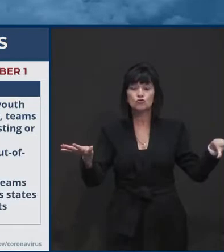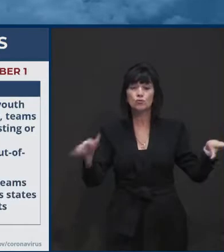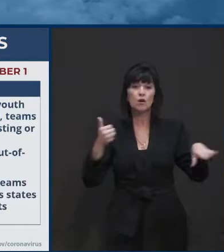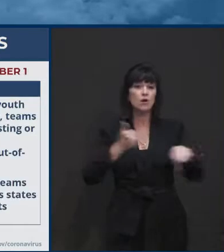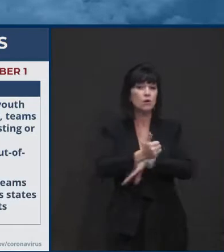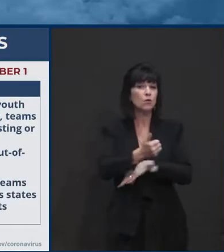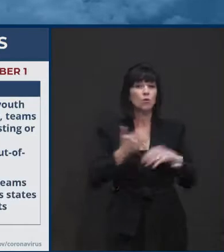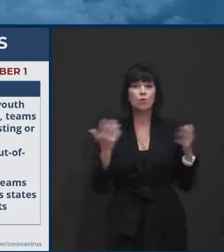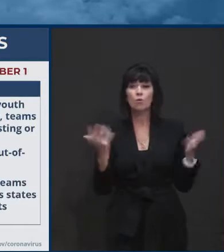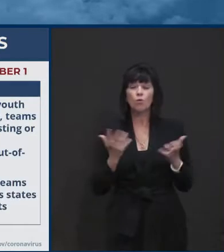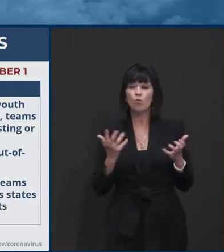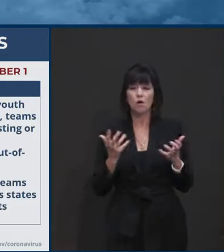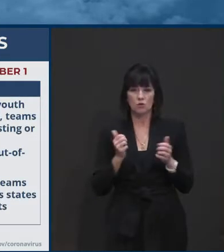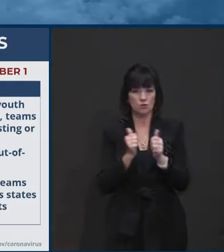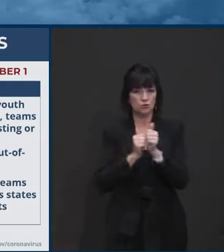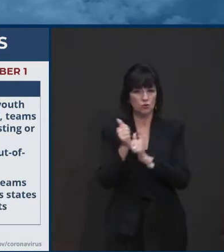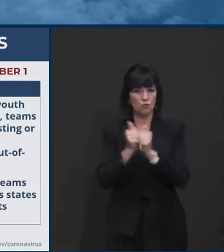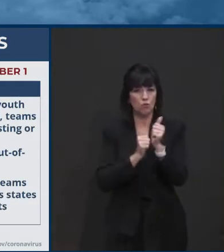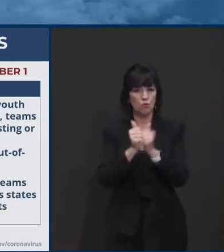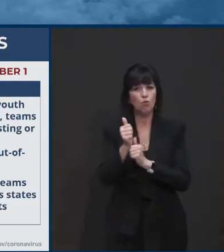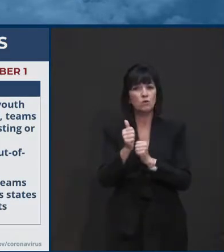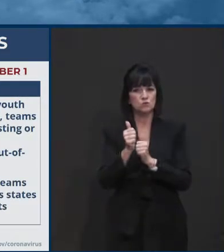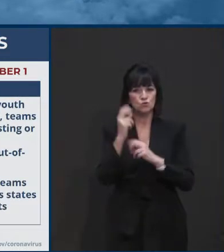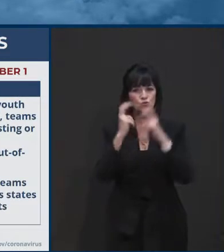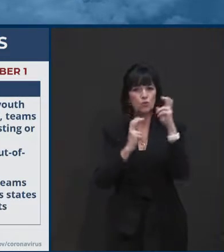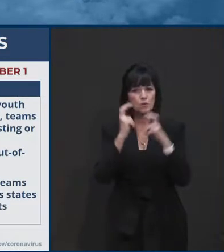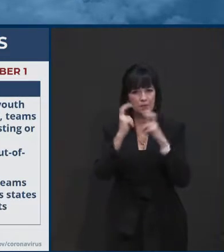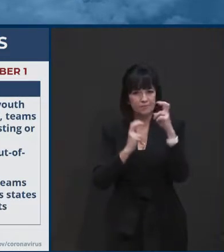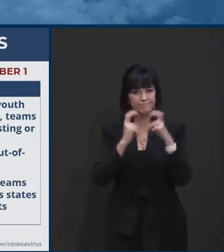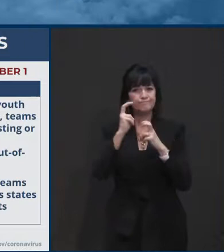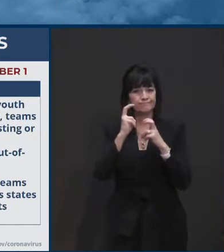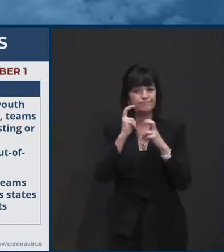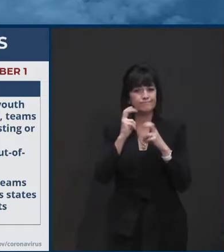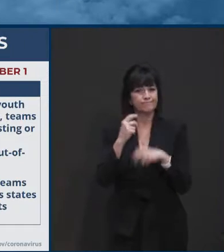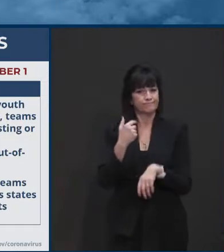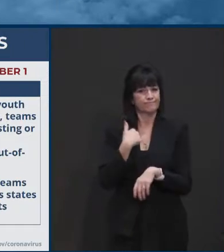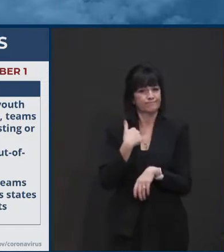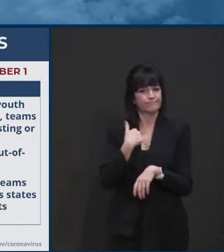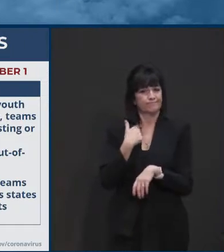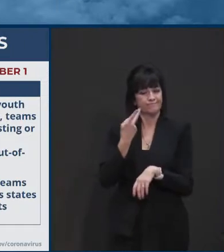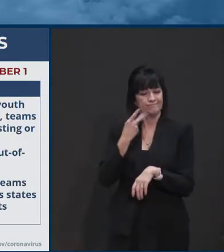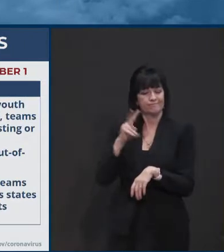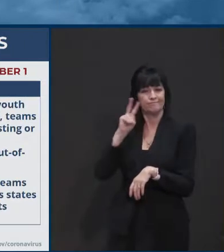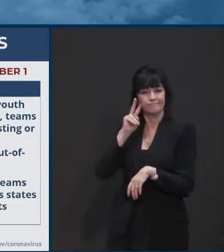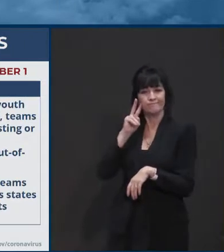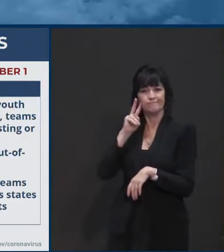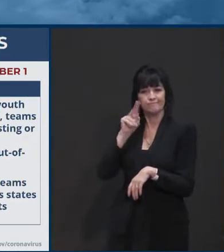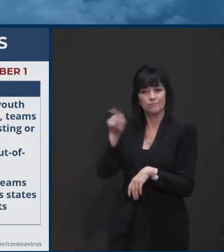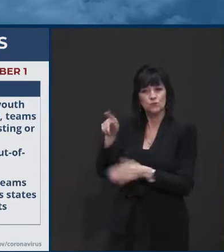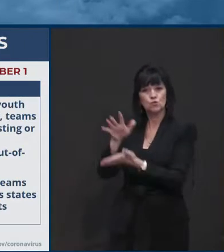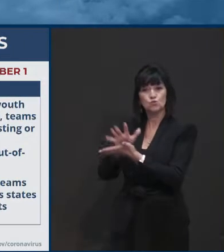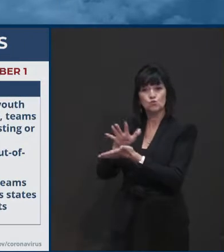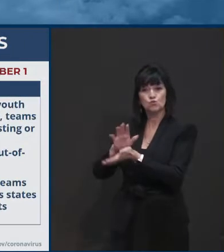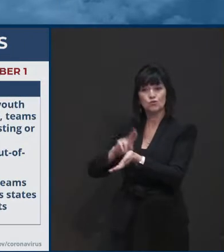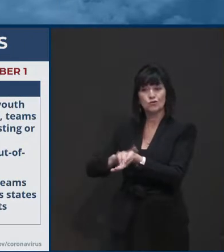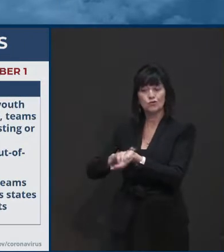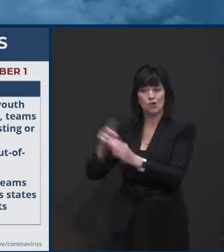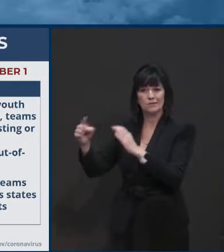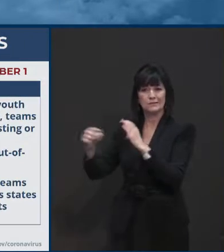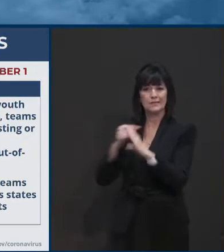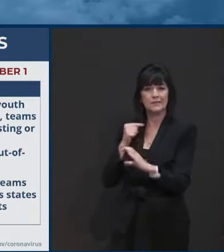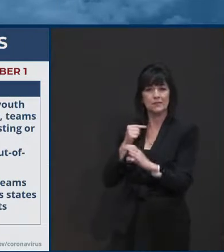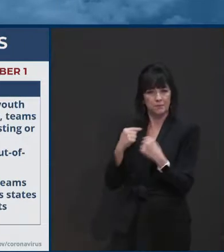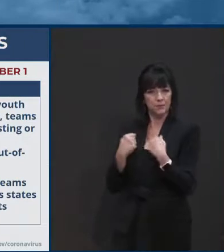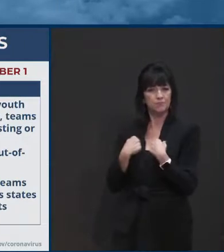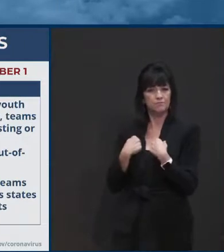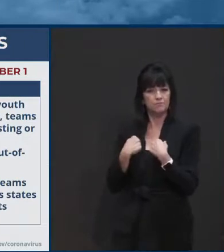I, I got an email from a constituent, uh, just the other day, who's a school nurse and said that, uh, at one of the